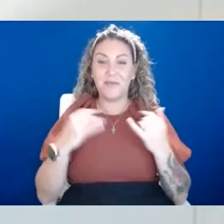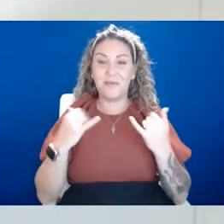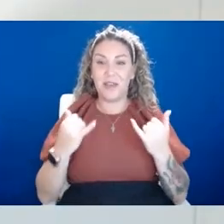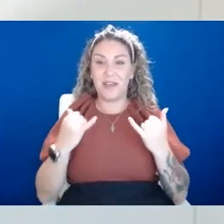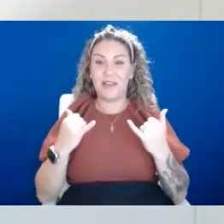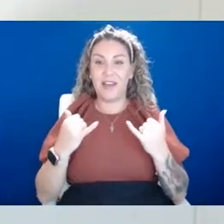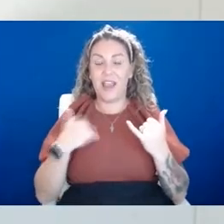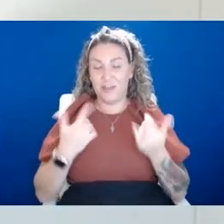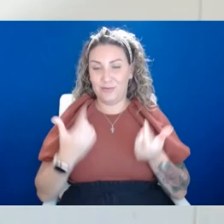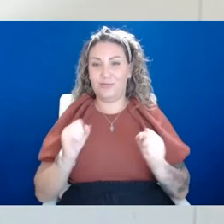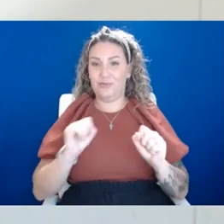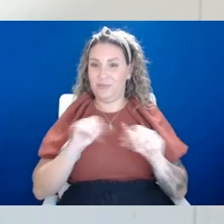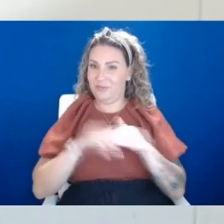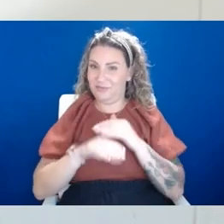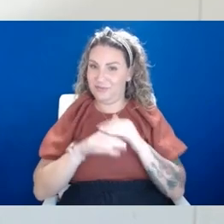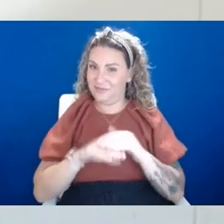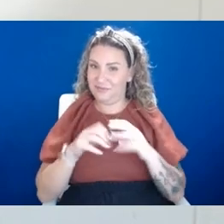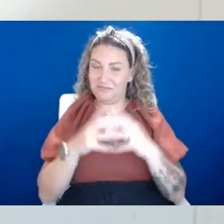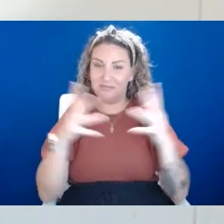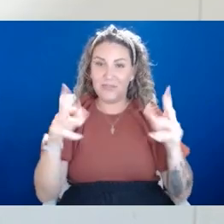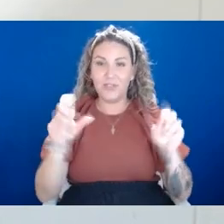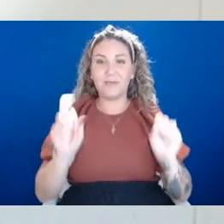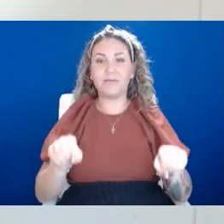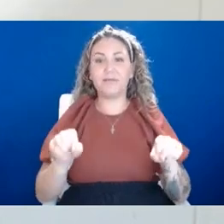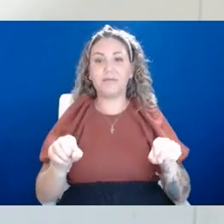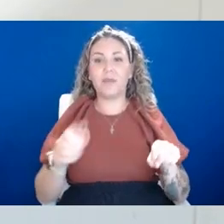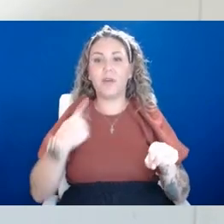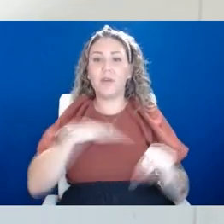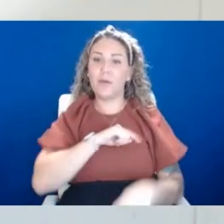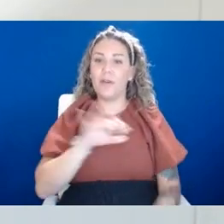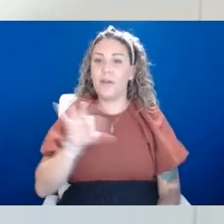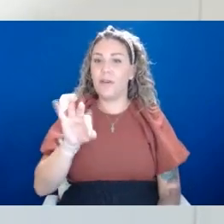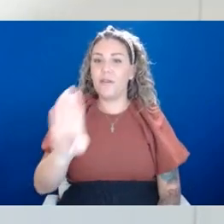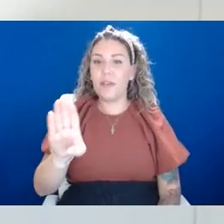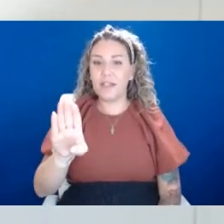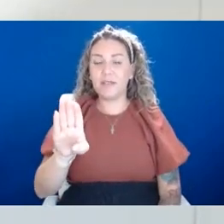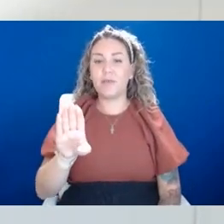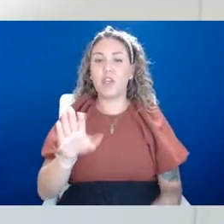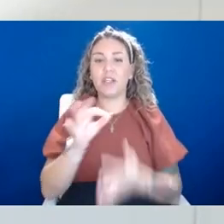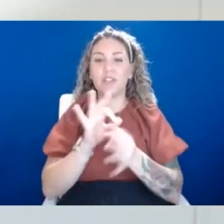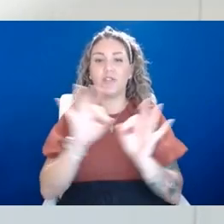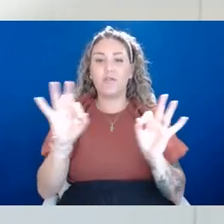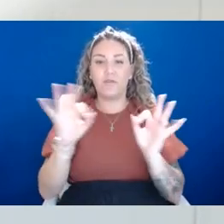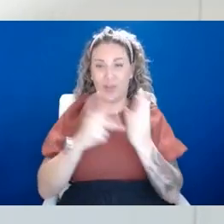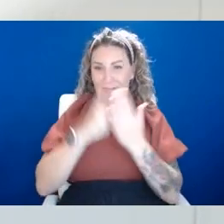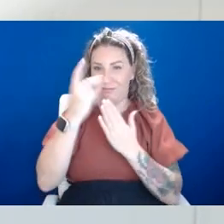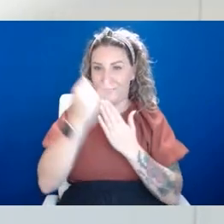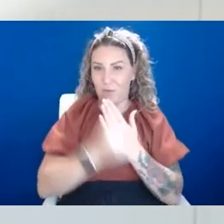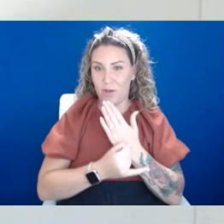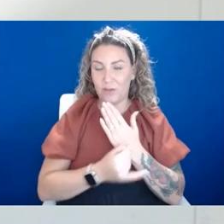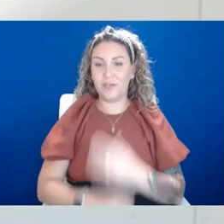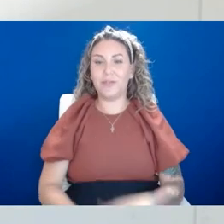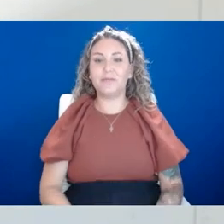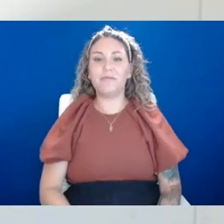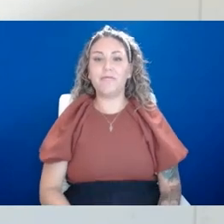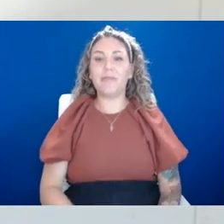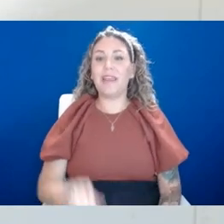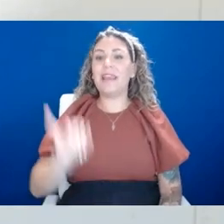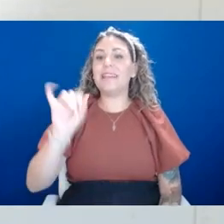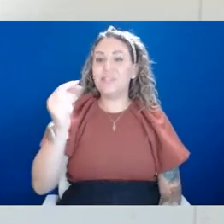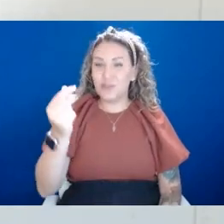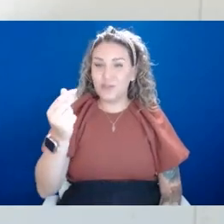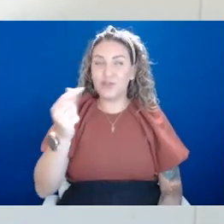make it accessible as much as possible. So, uh, we're on Facebook as Freedom Project, um, and, uh, Instagram as well,